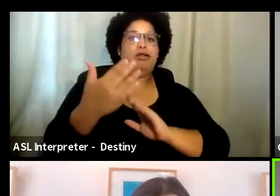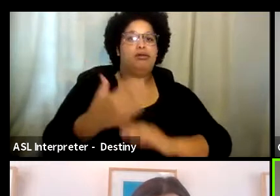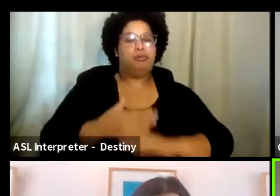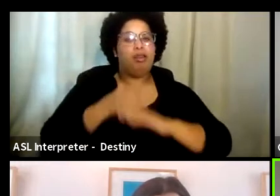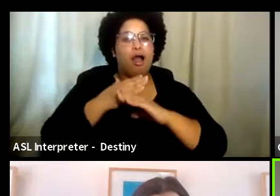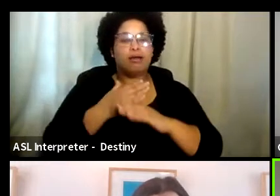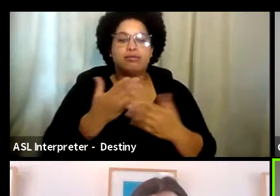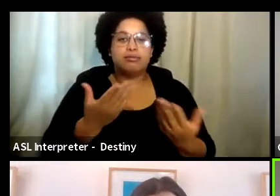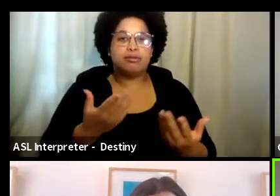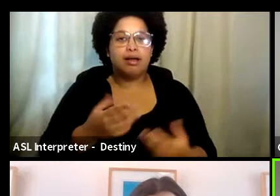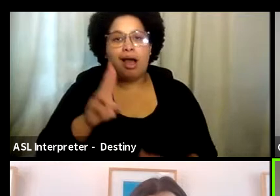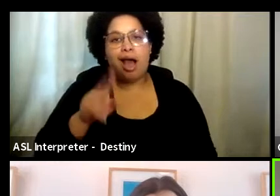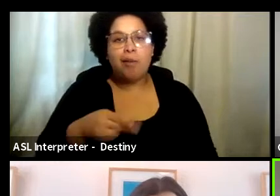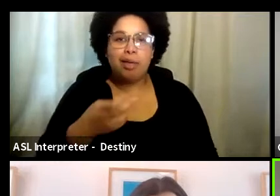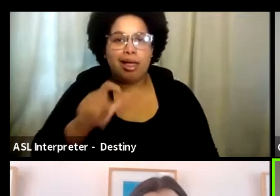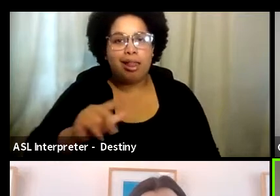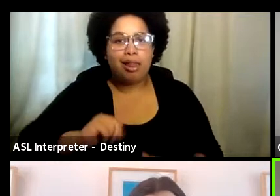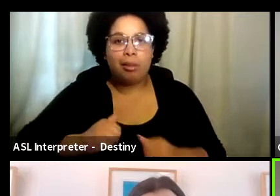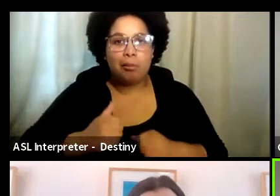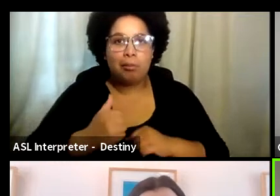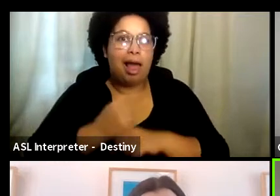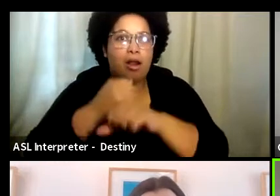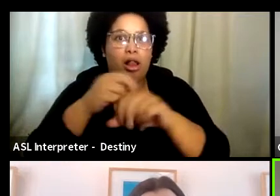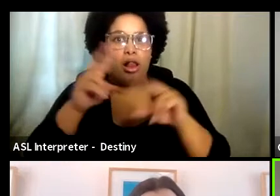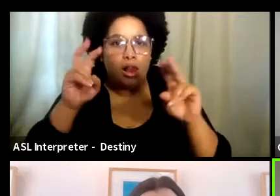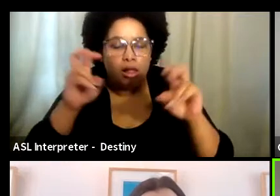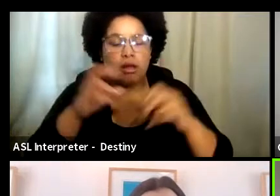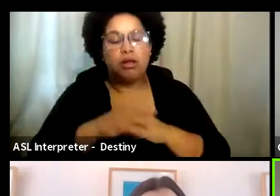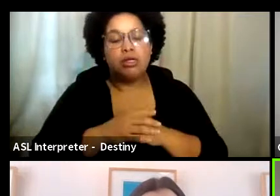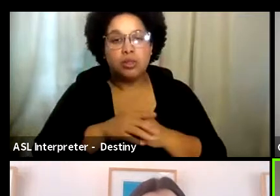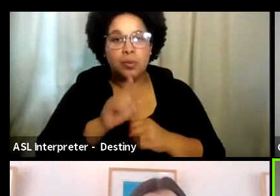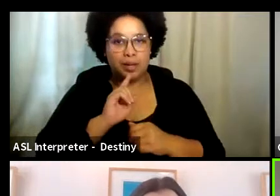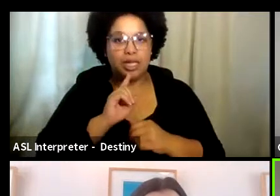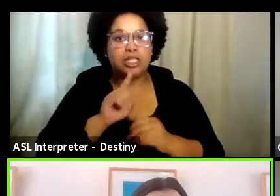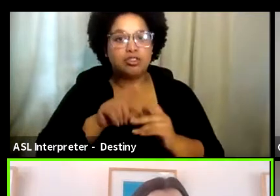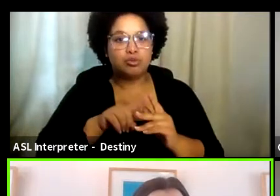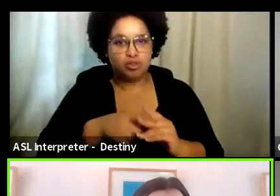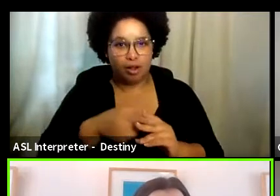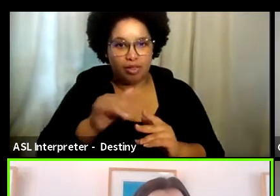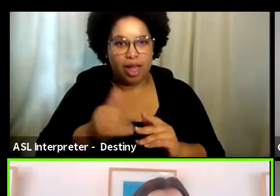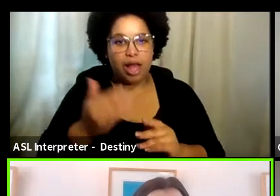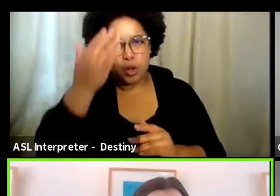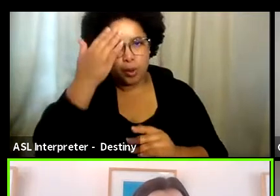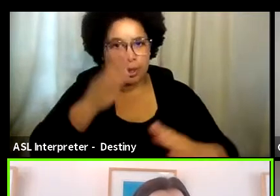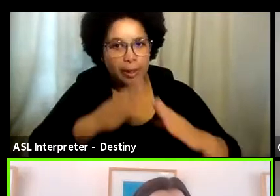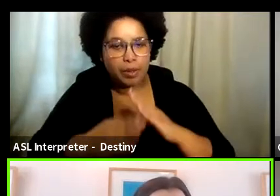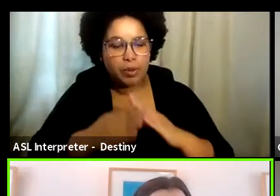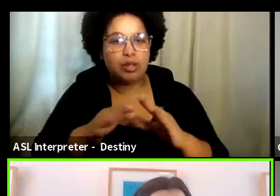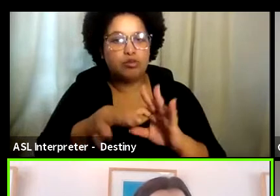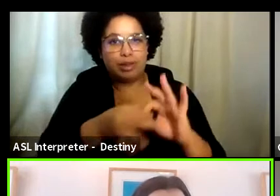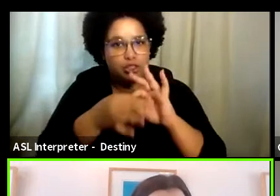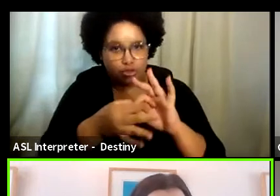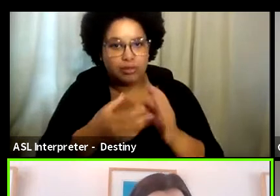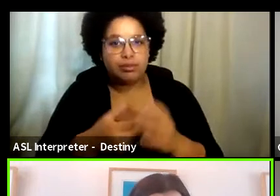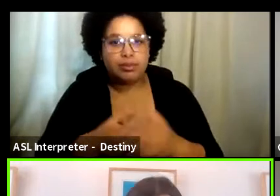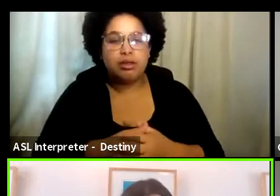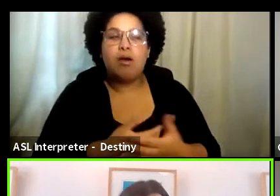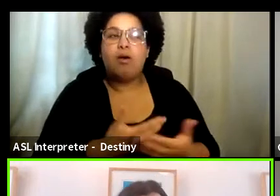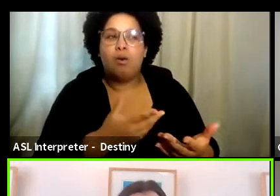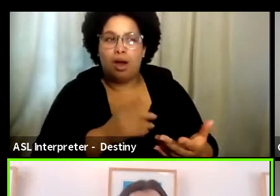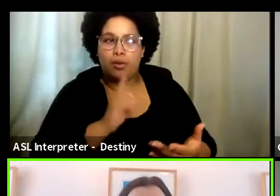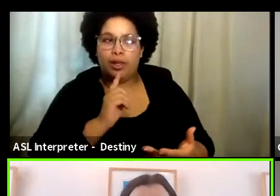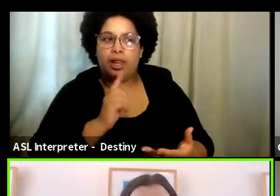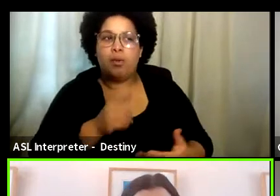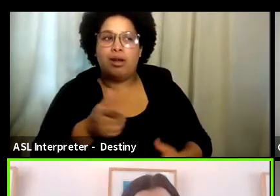working, uh, the working relationships is also a huge part of it. Yeah, I, I want to second the, uh, get some set